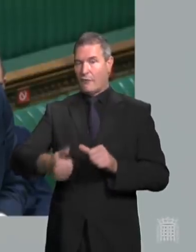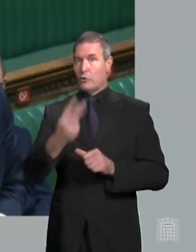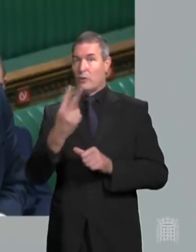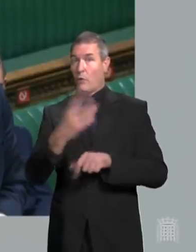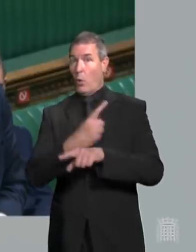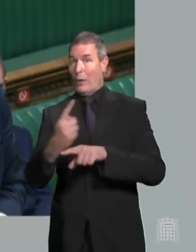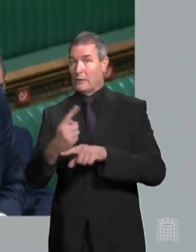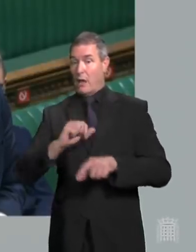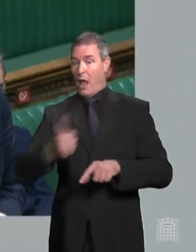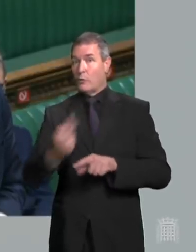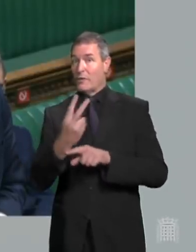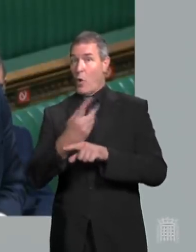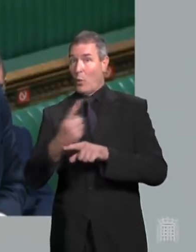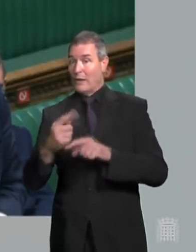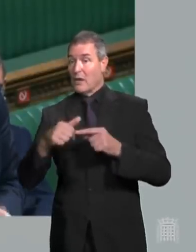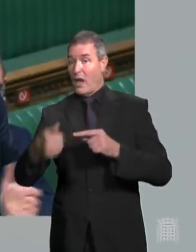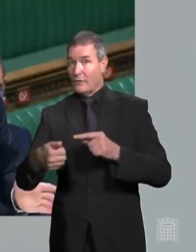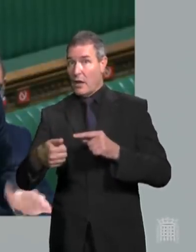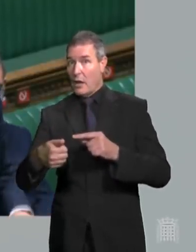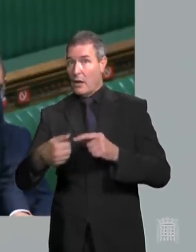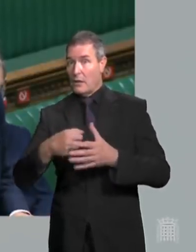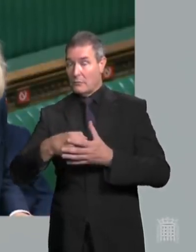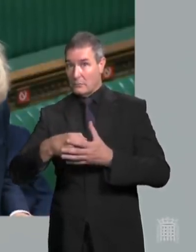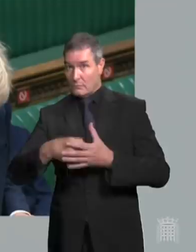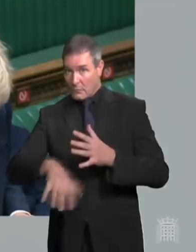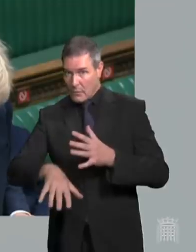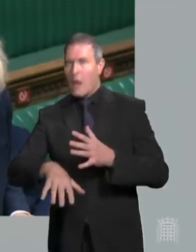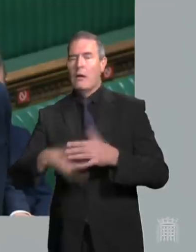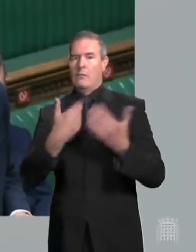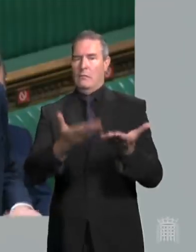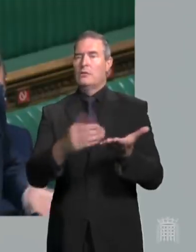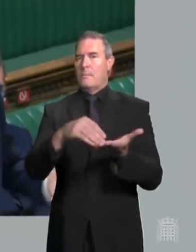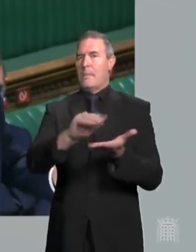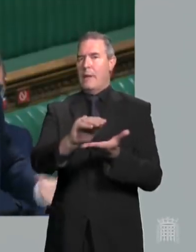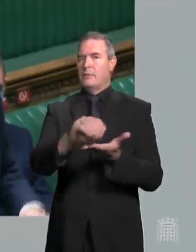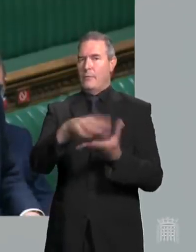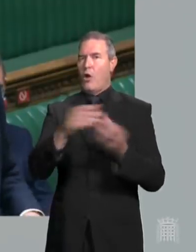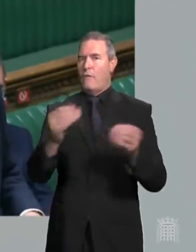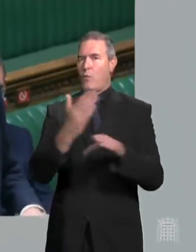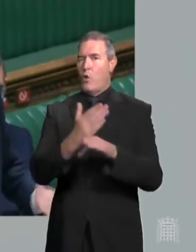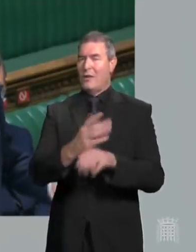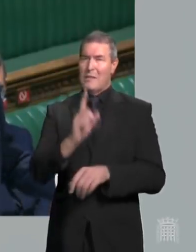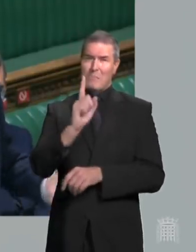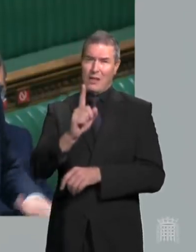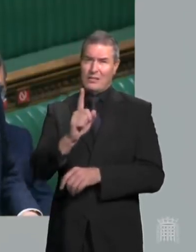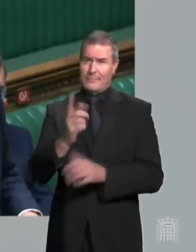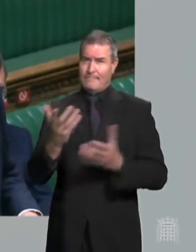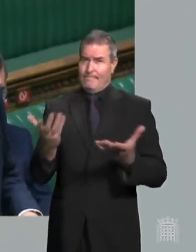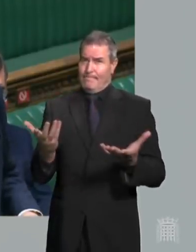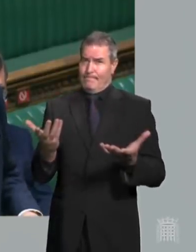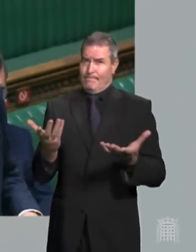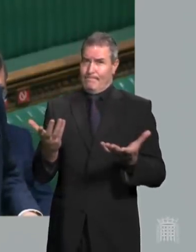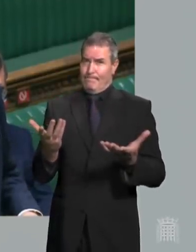of pregnancy to some payment but of course nothing I can say and no payment